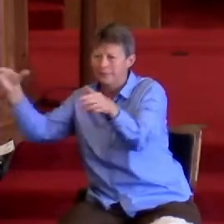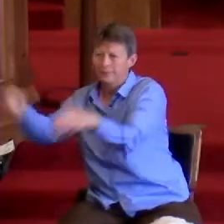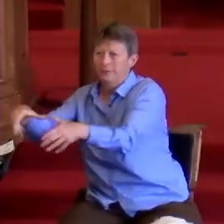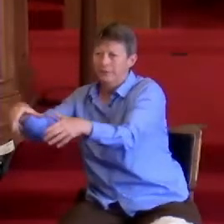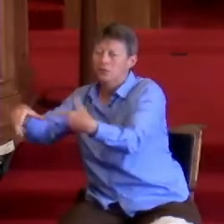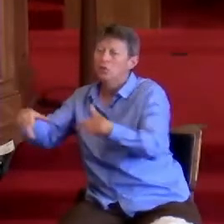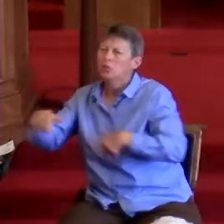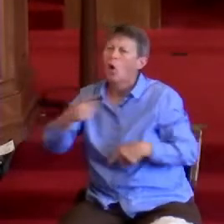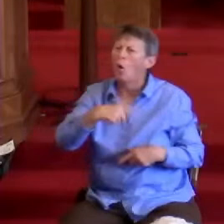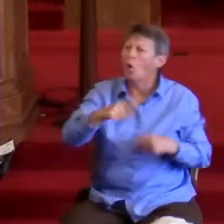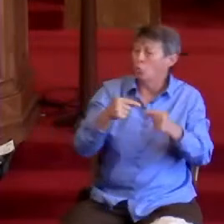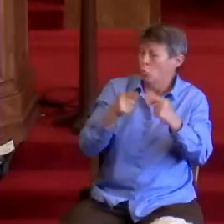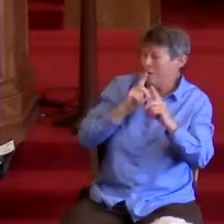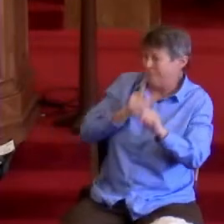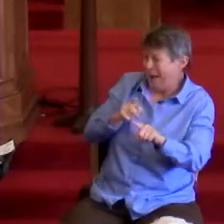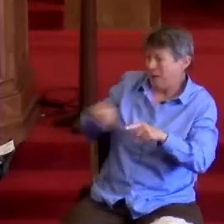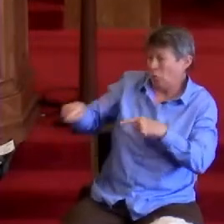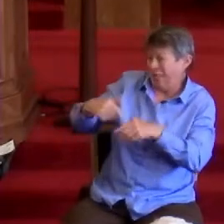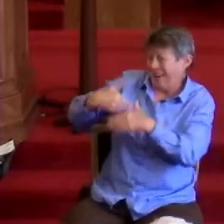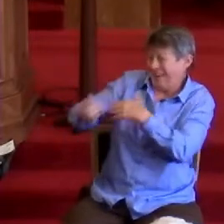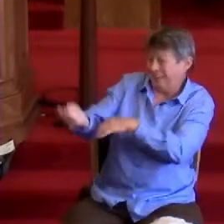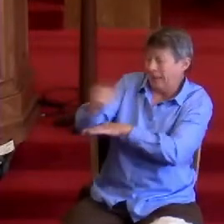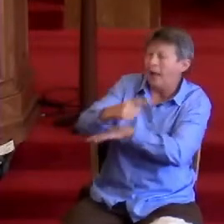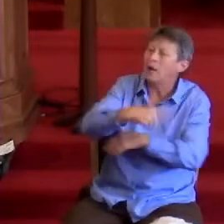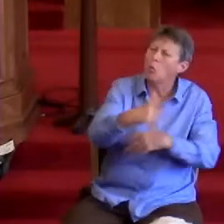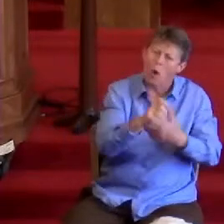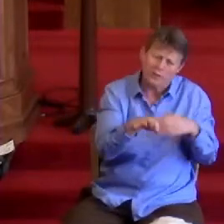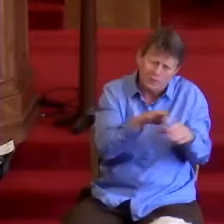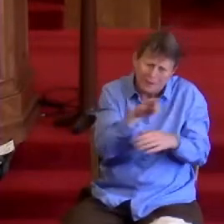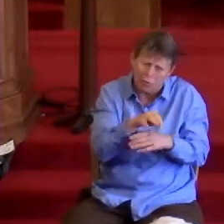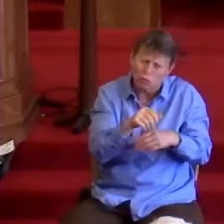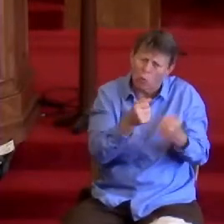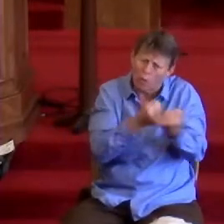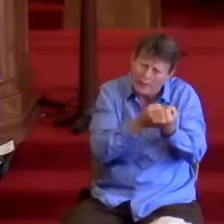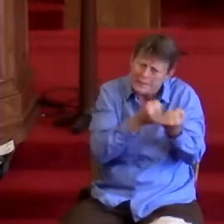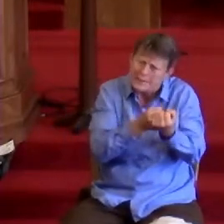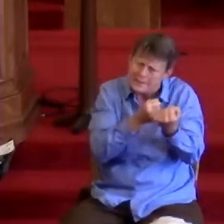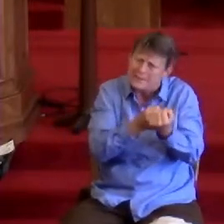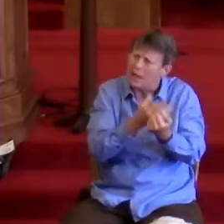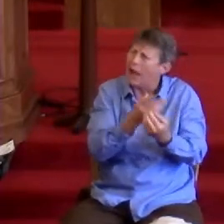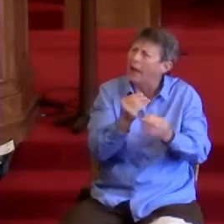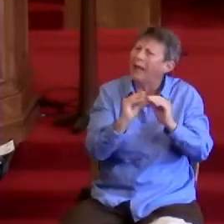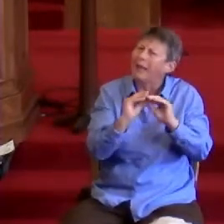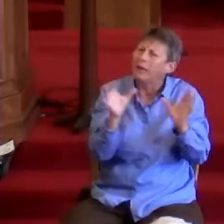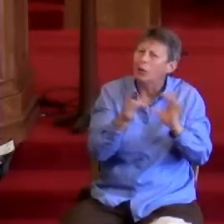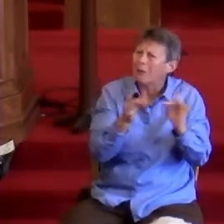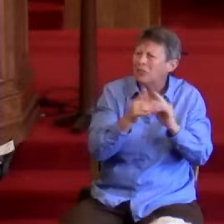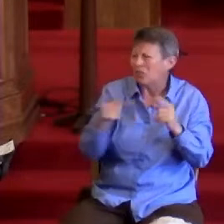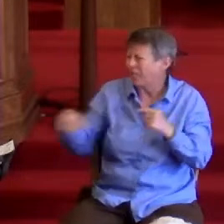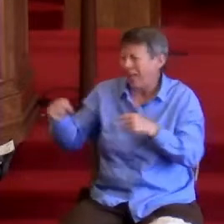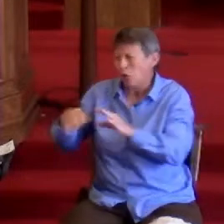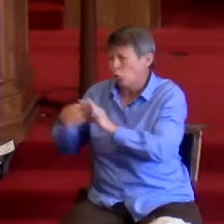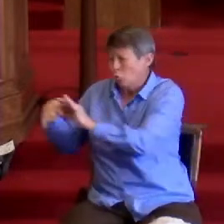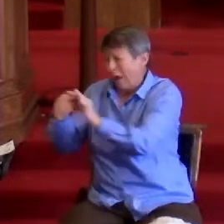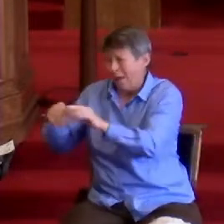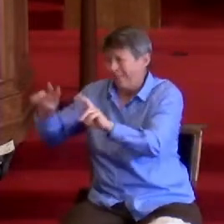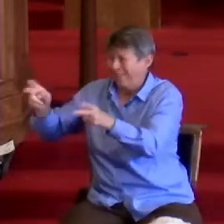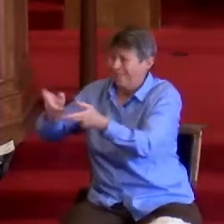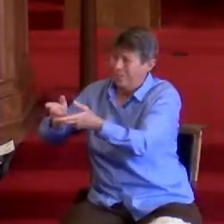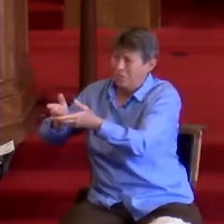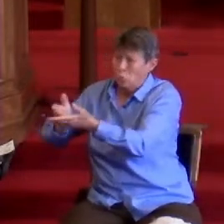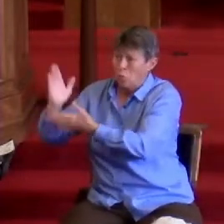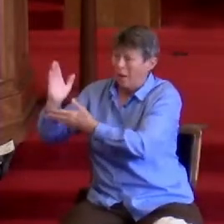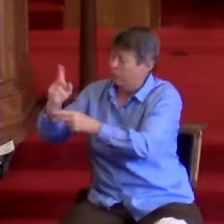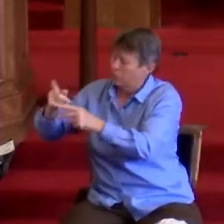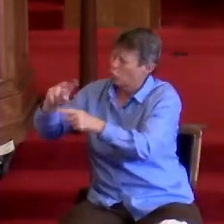spiritual support to counter-protesters and offer a clear message that unite the right did not speak for all Christians.